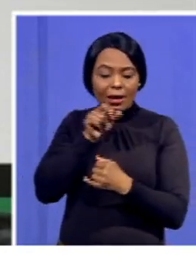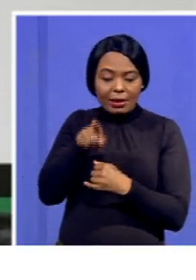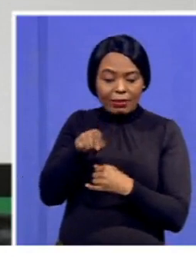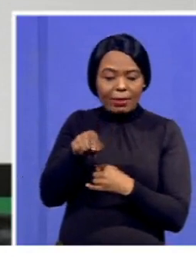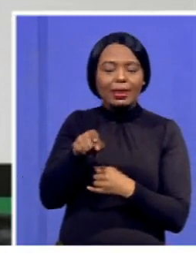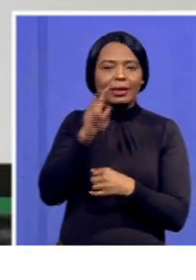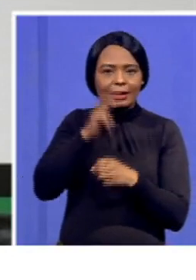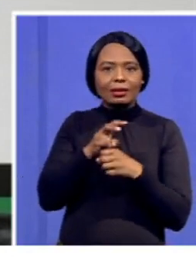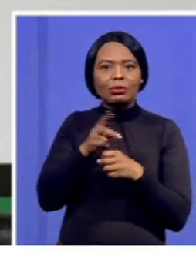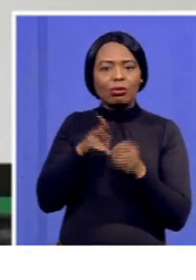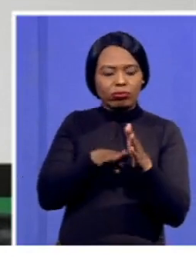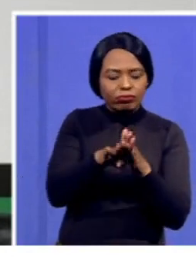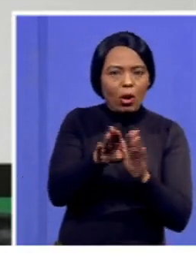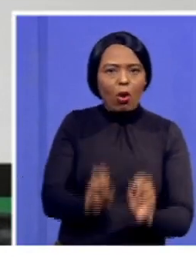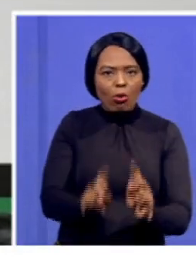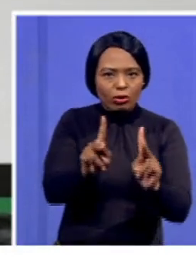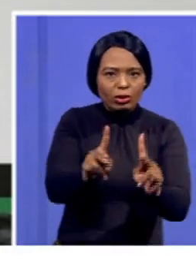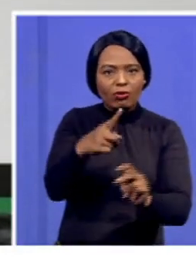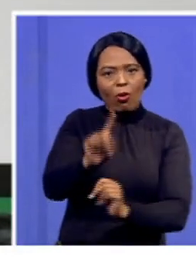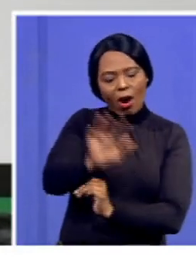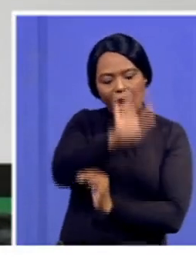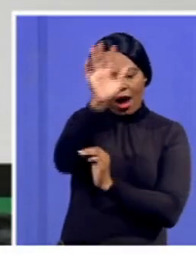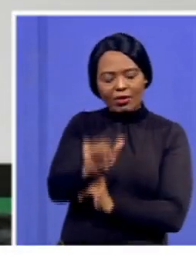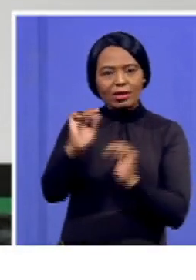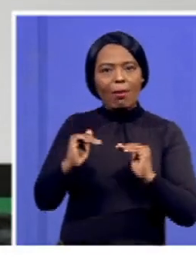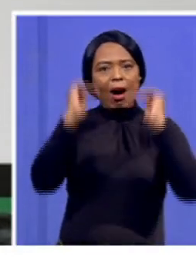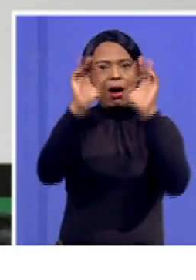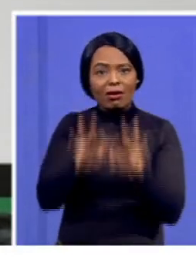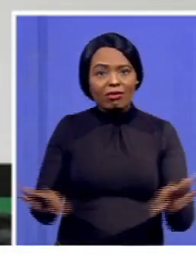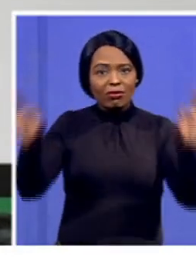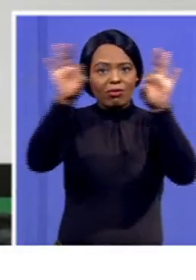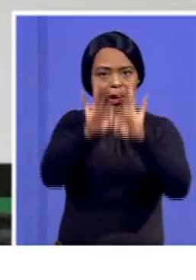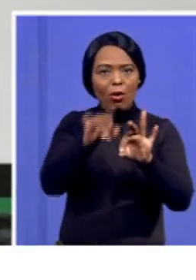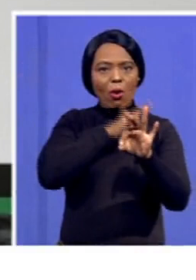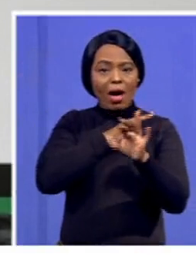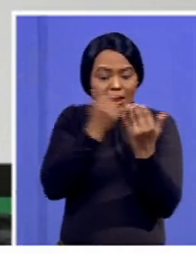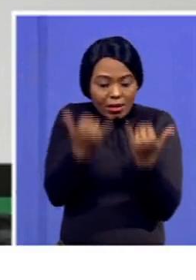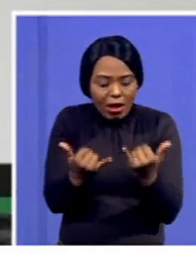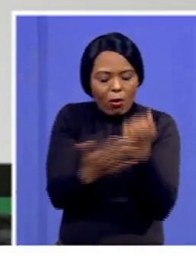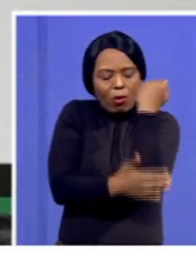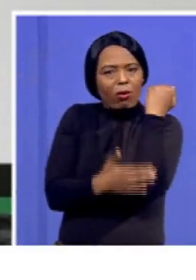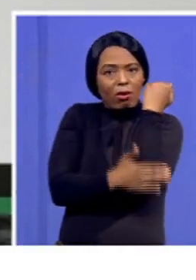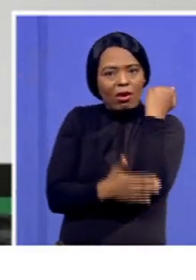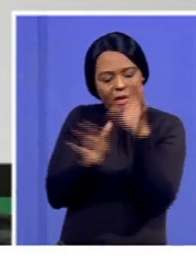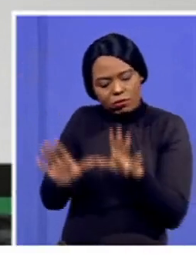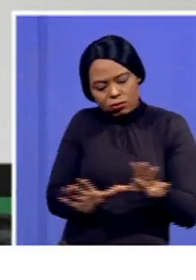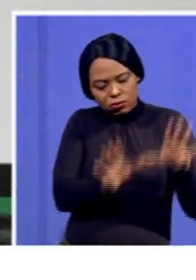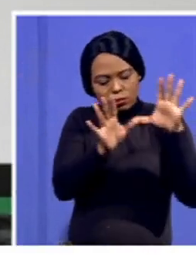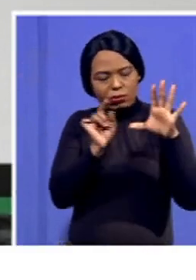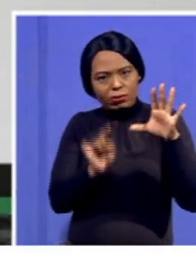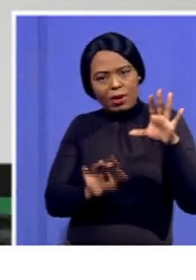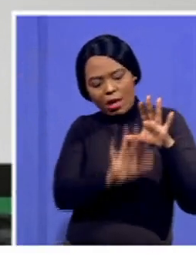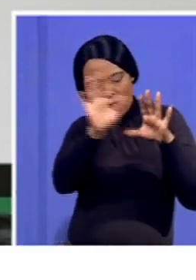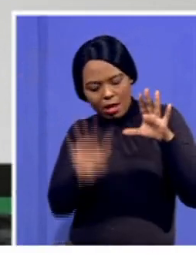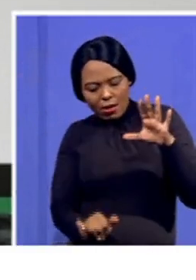production for higher values. But there's still an acknowledgement that as you look across the countries on the continent, there's issues